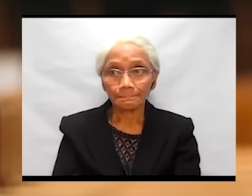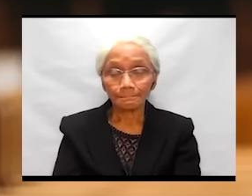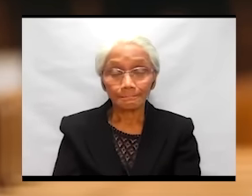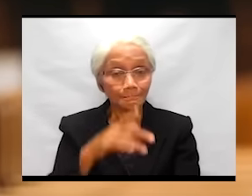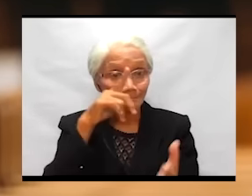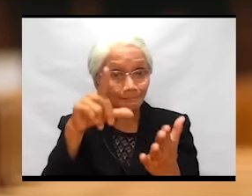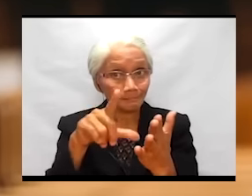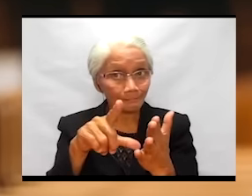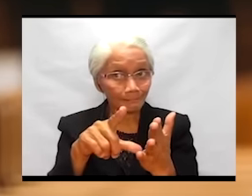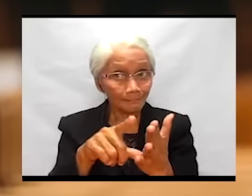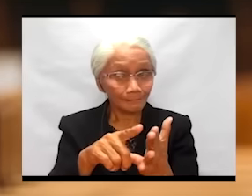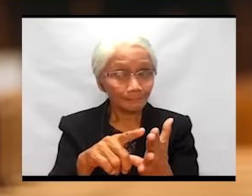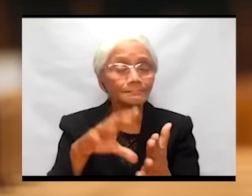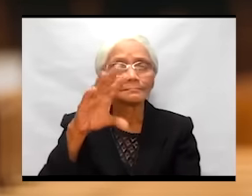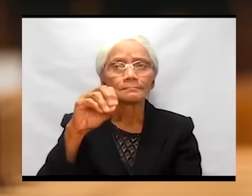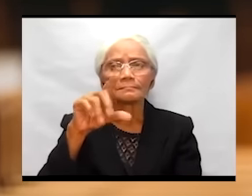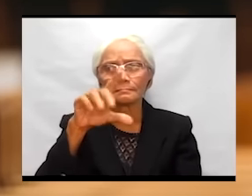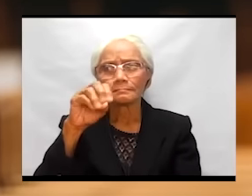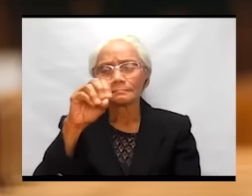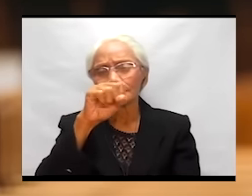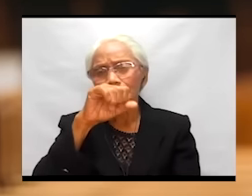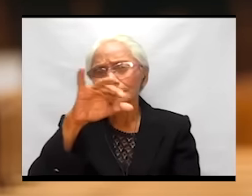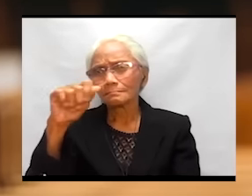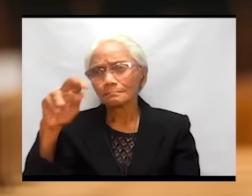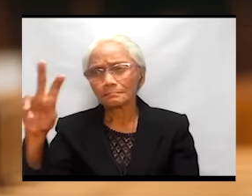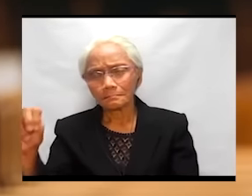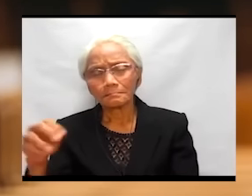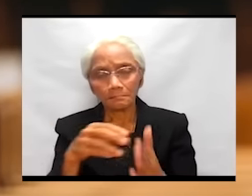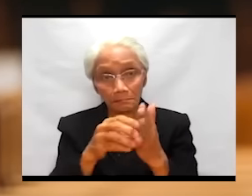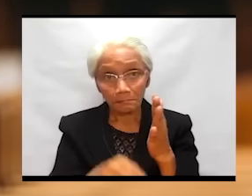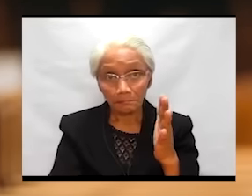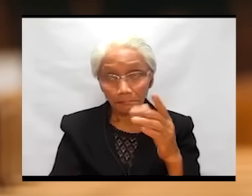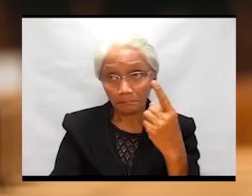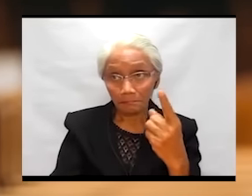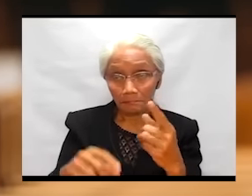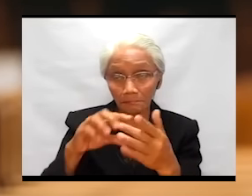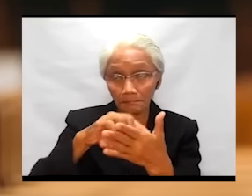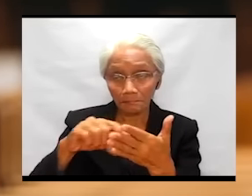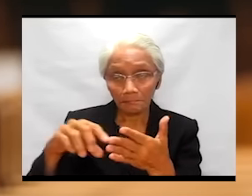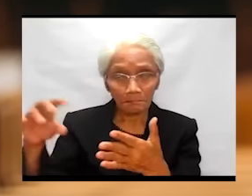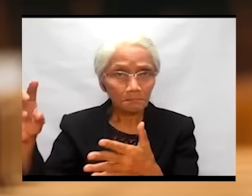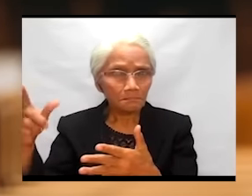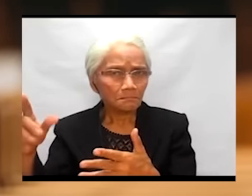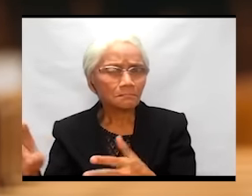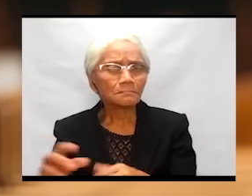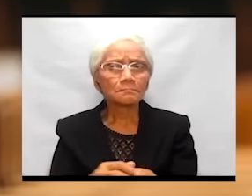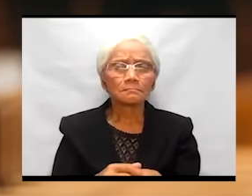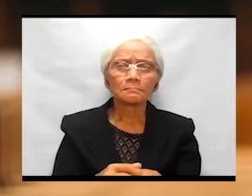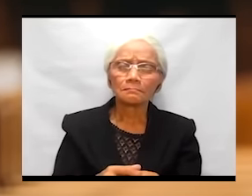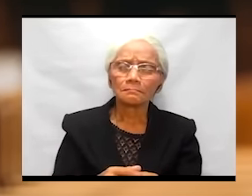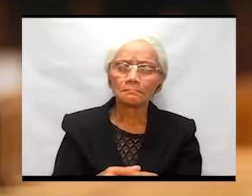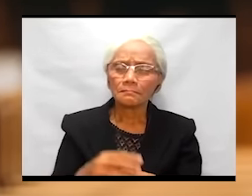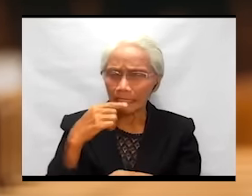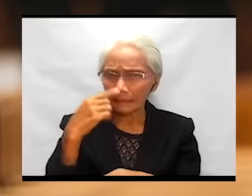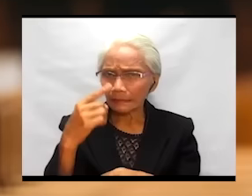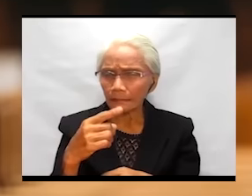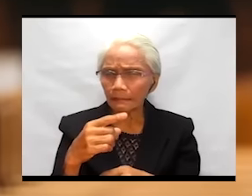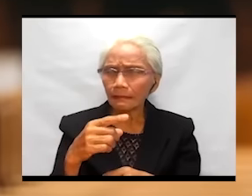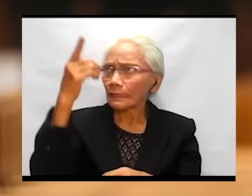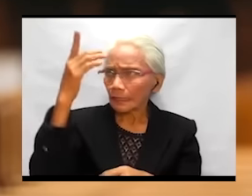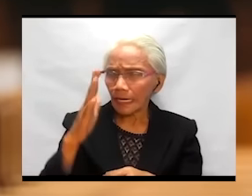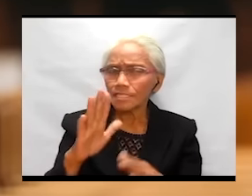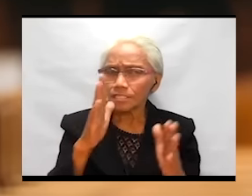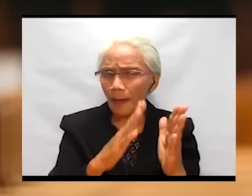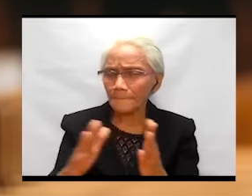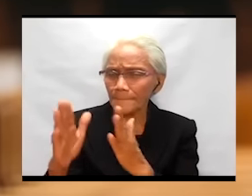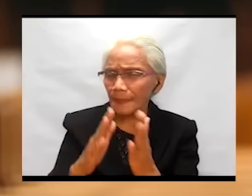In the letter to the Colossians, chapter 1, verse 27, St. Paul tells us, God's plan